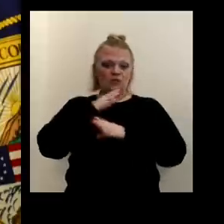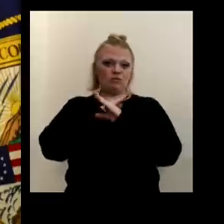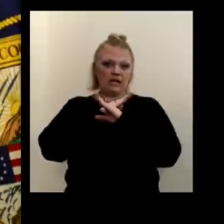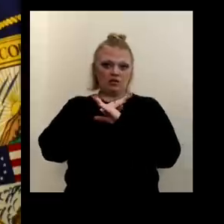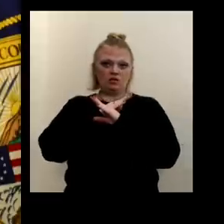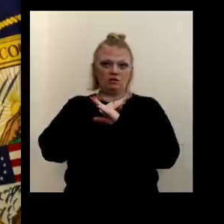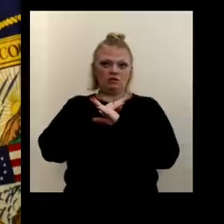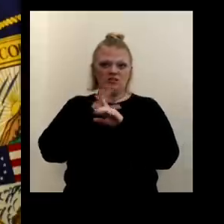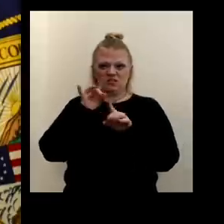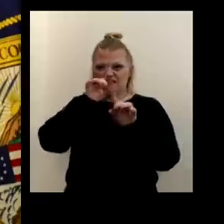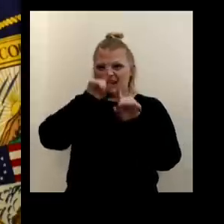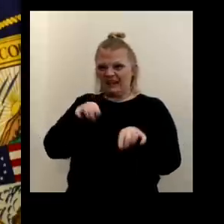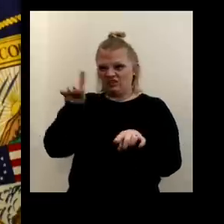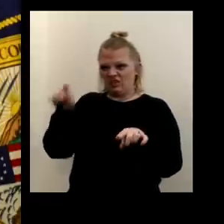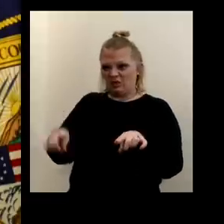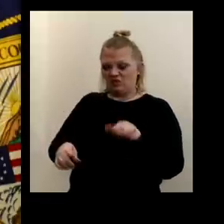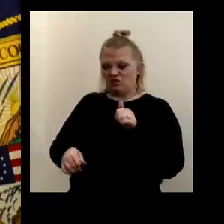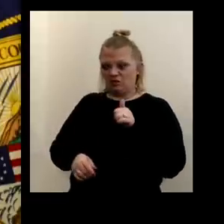So did I answer your question?